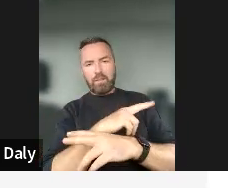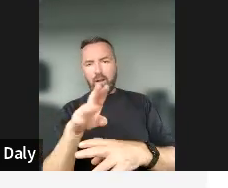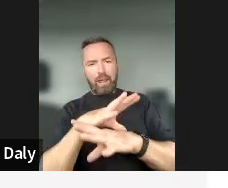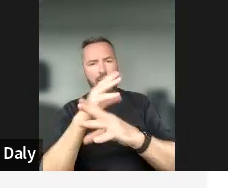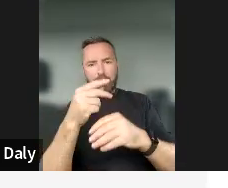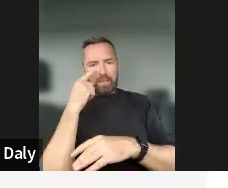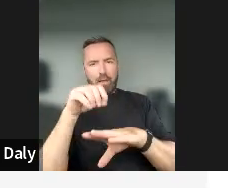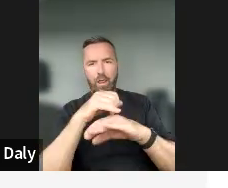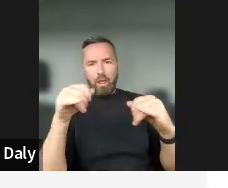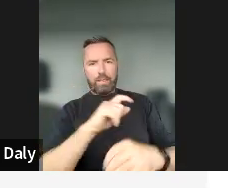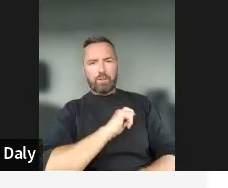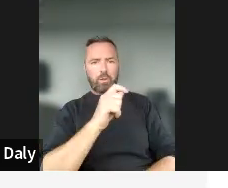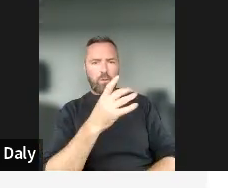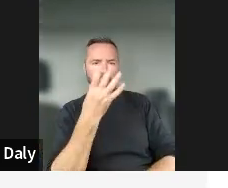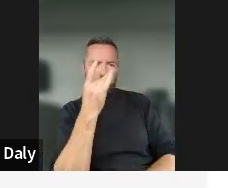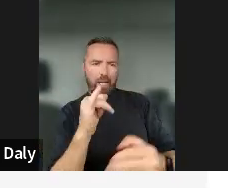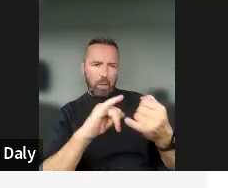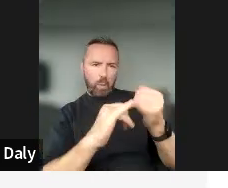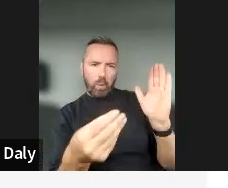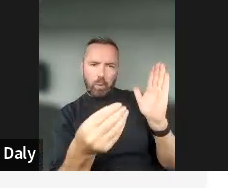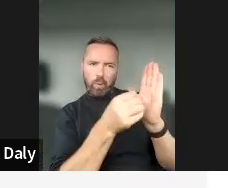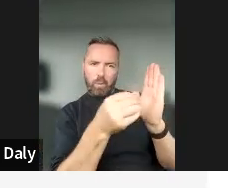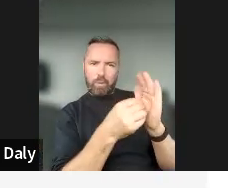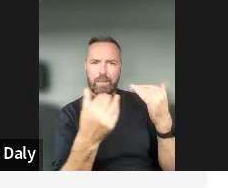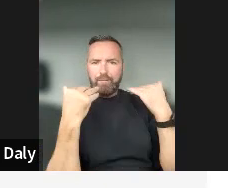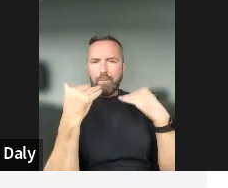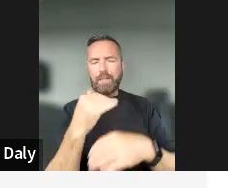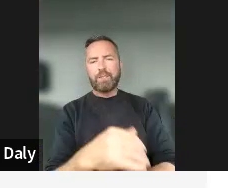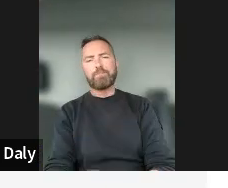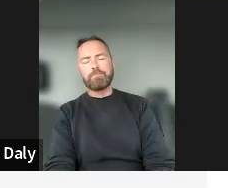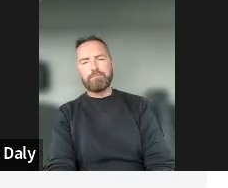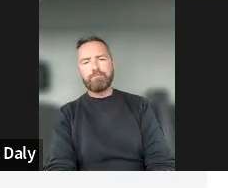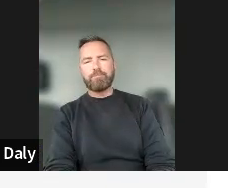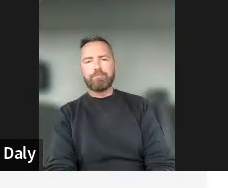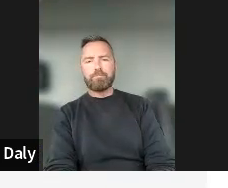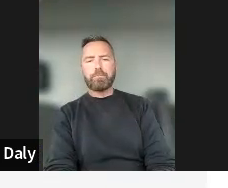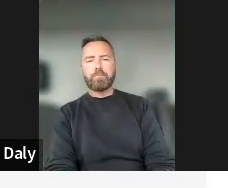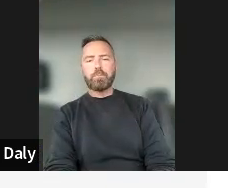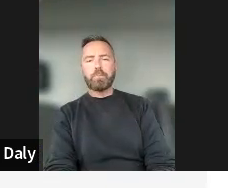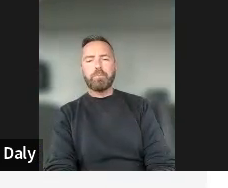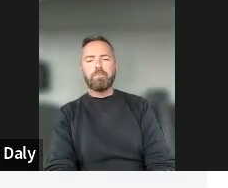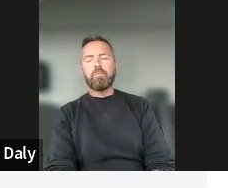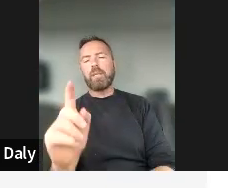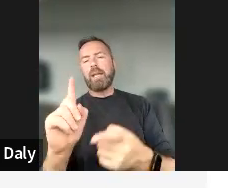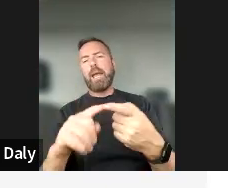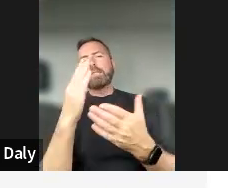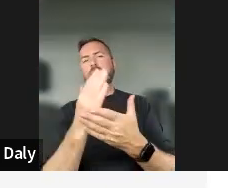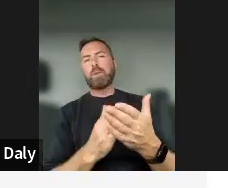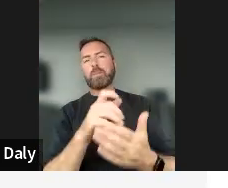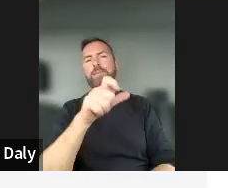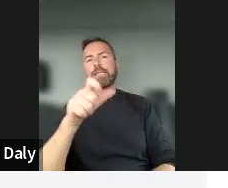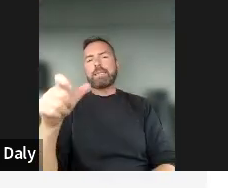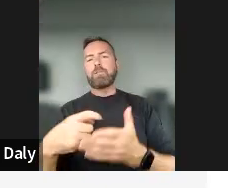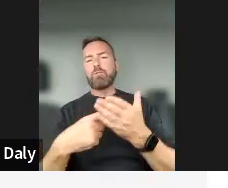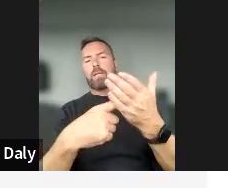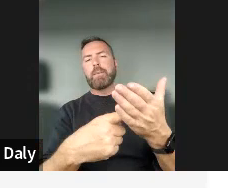sources. And, um, yeah, so there were some, also some citizens recommendations. The conference was really about,